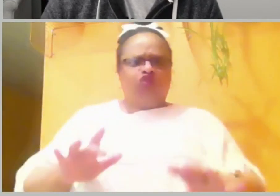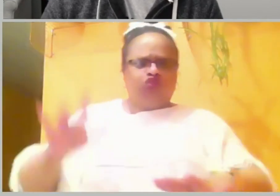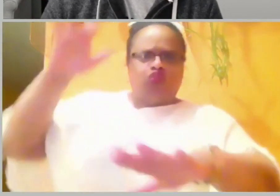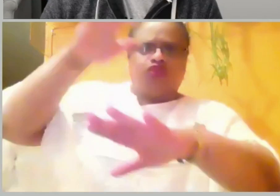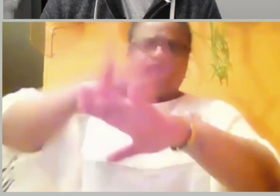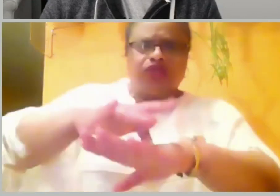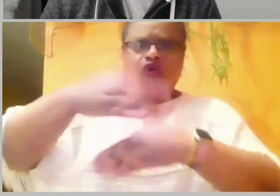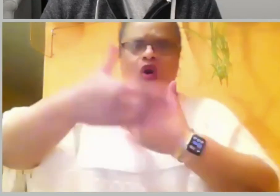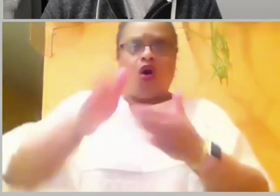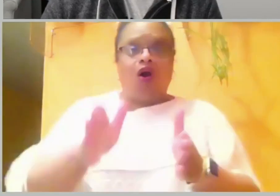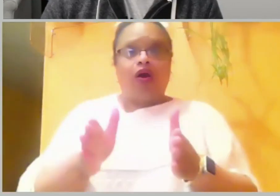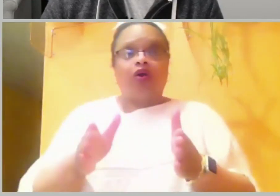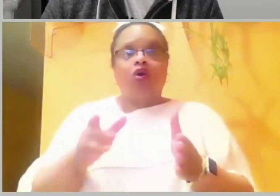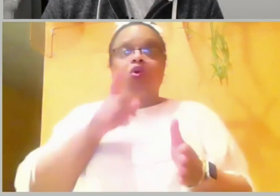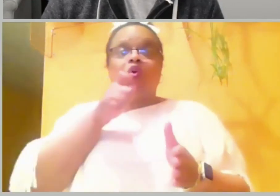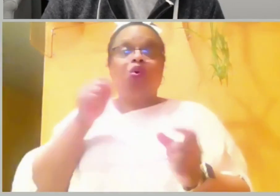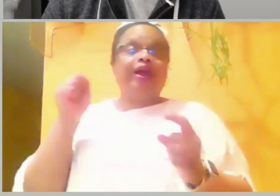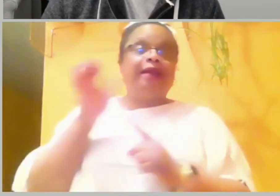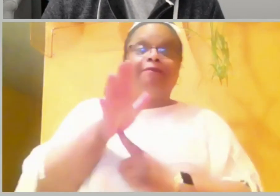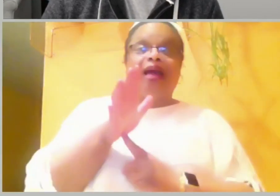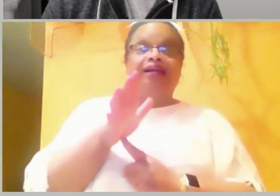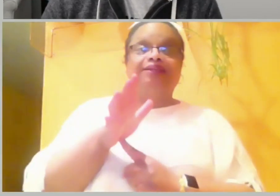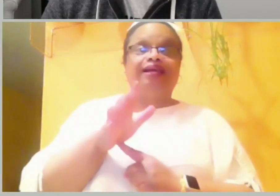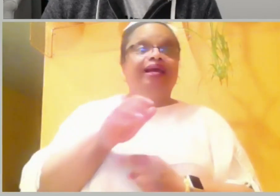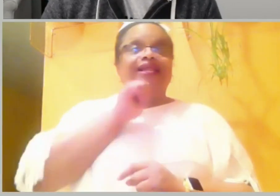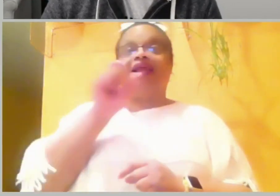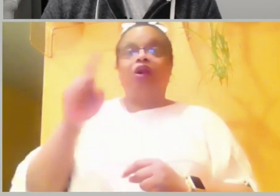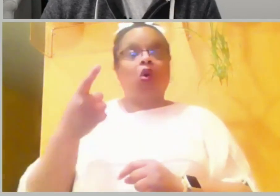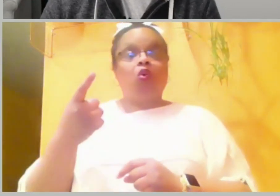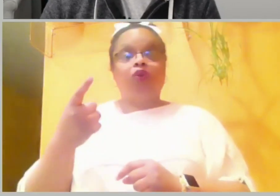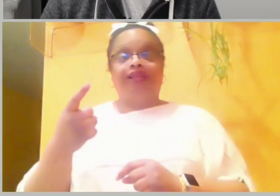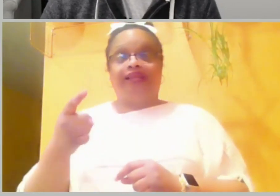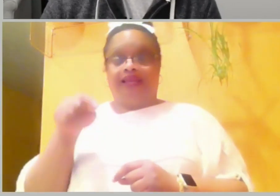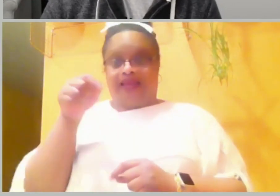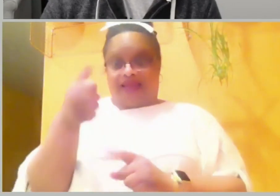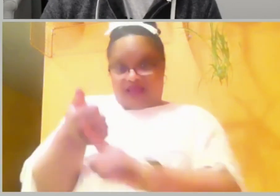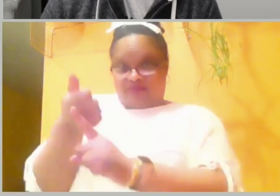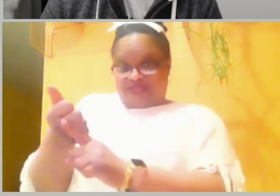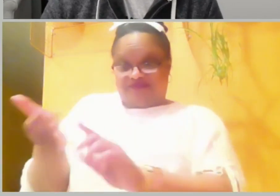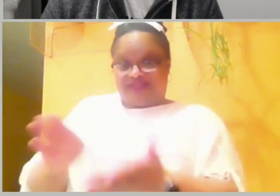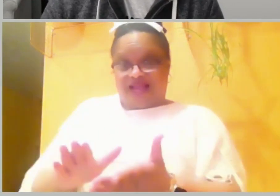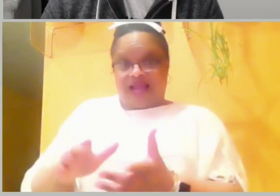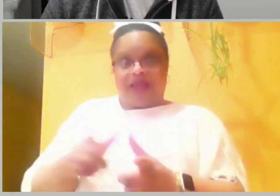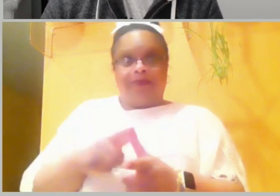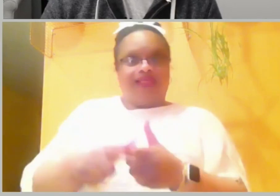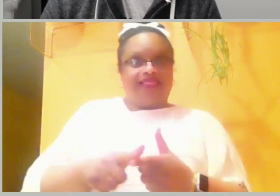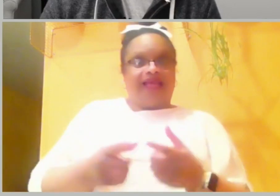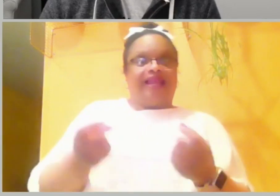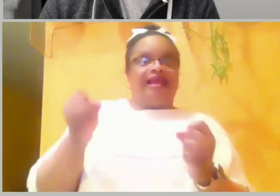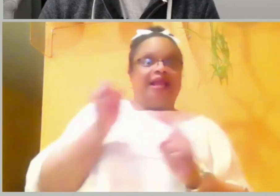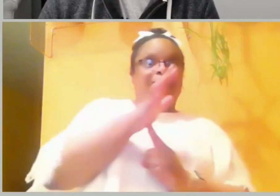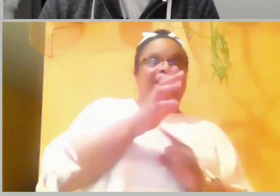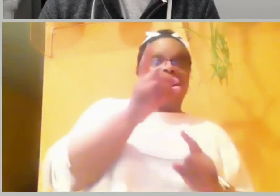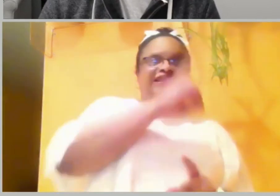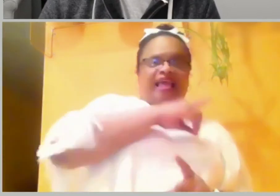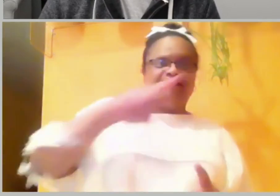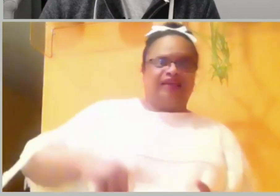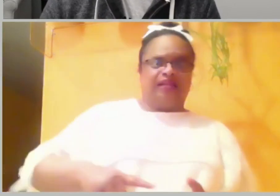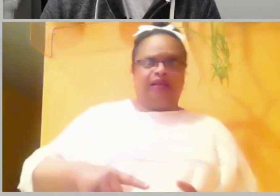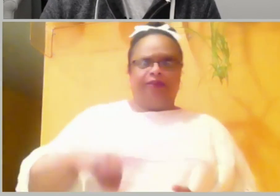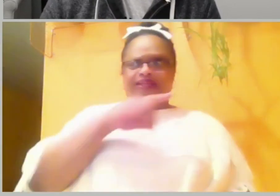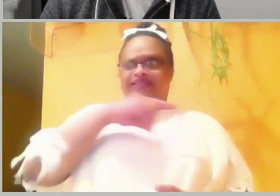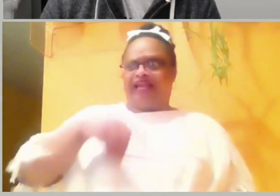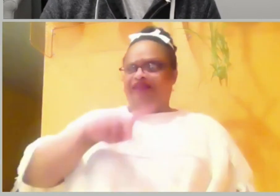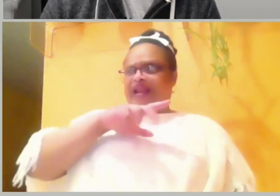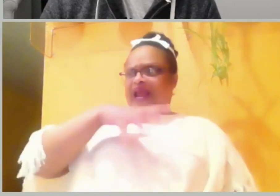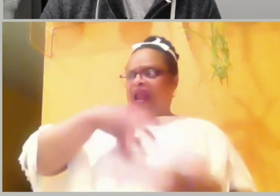This mistake led to Uzzah's mistake, which led to Uzzah's death. We see in that same chapter that David was angry that the